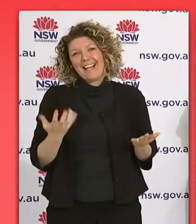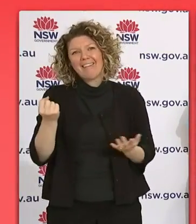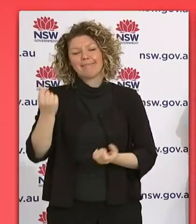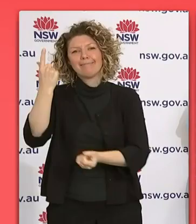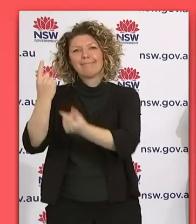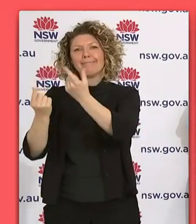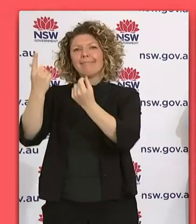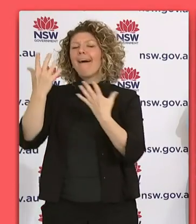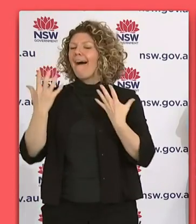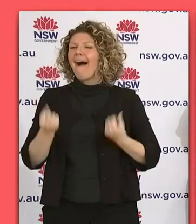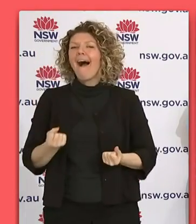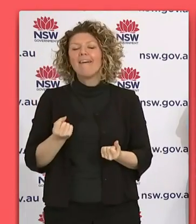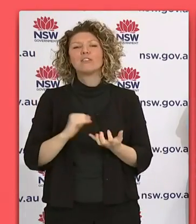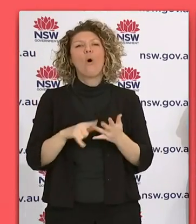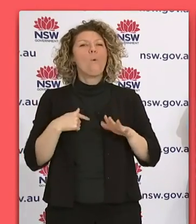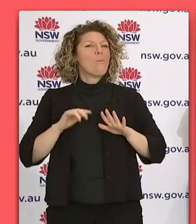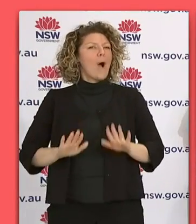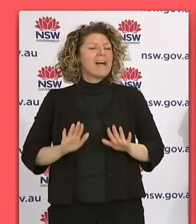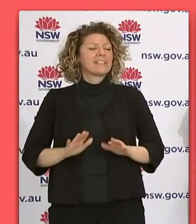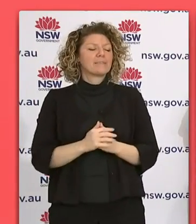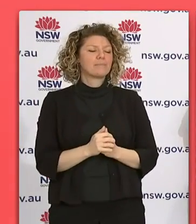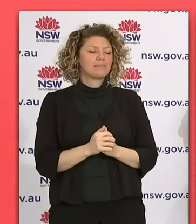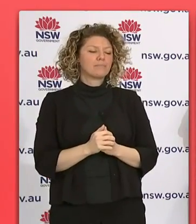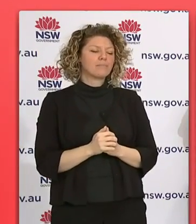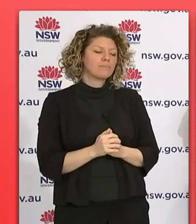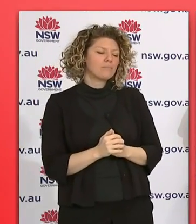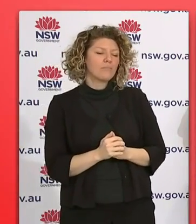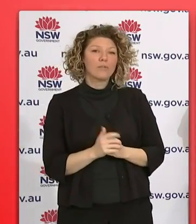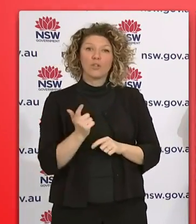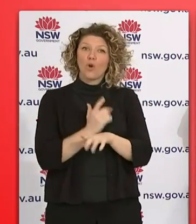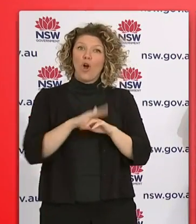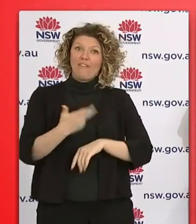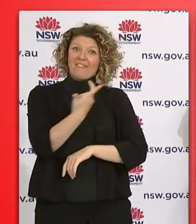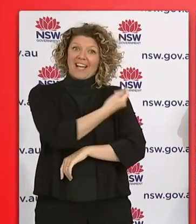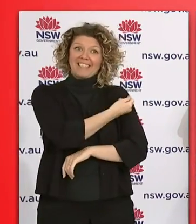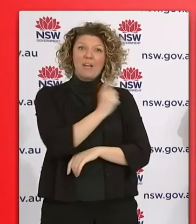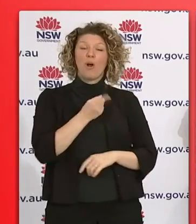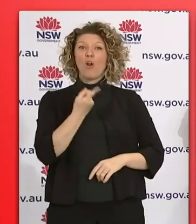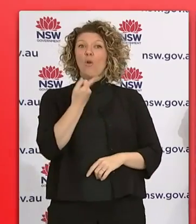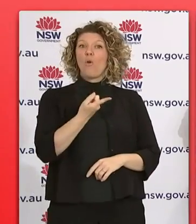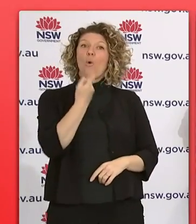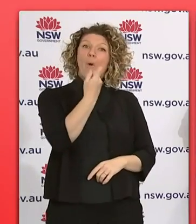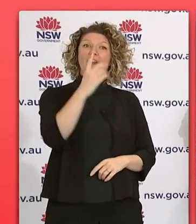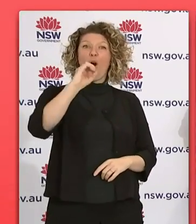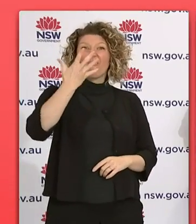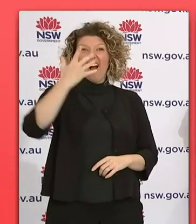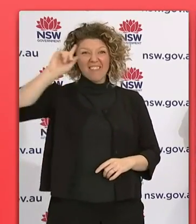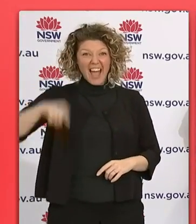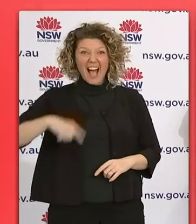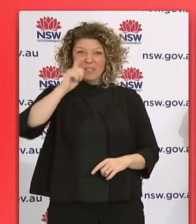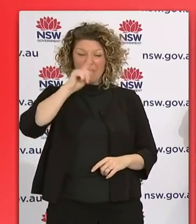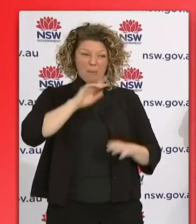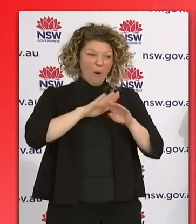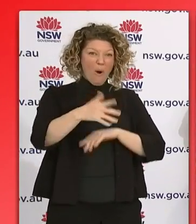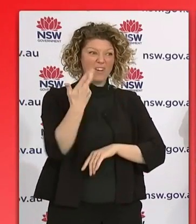were those exposure sites. In relation to vaccines, thank you to the 105,000 people who got jabbed yesterday. That's an outstanding